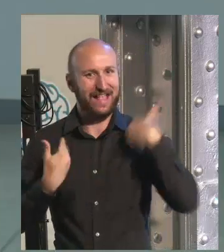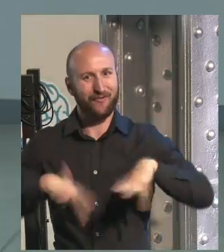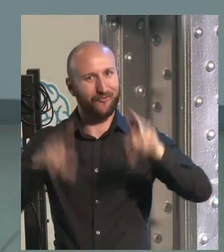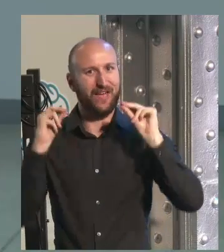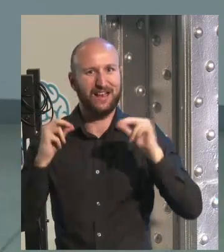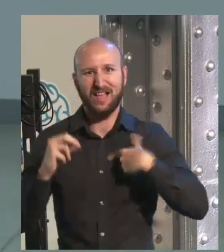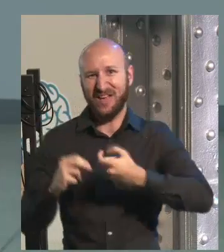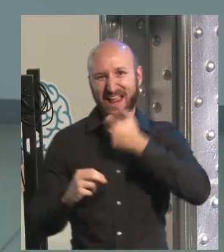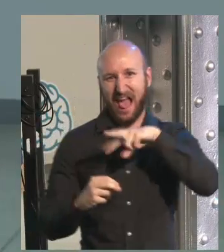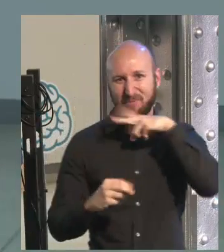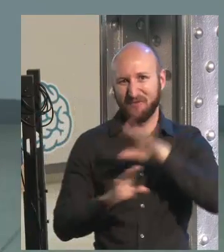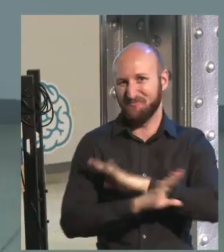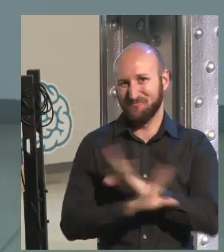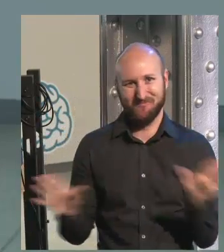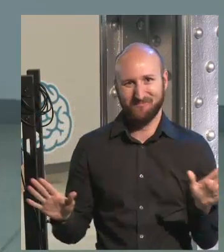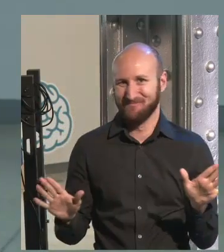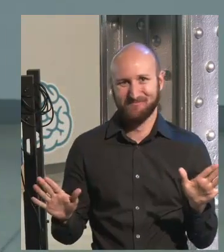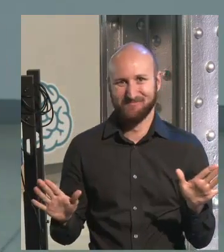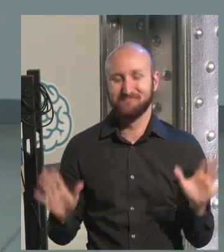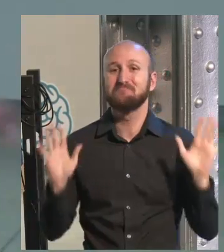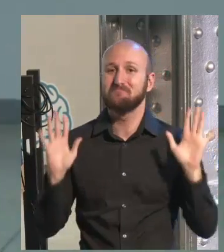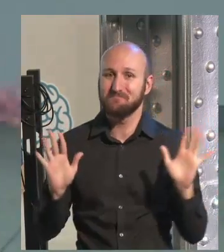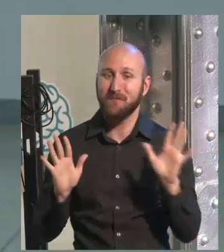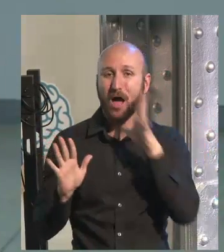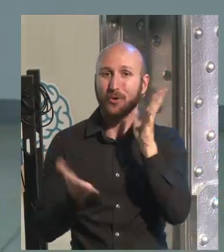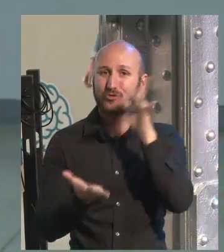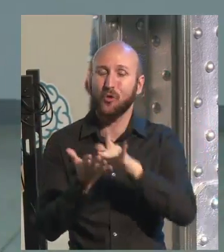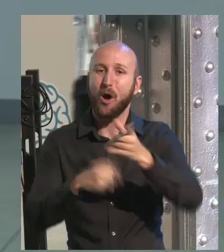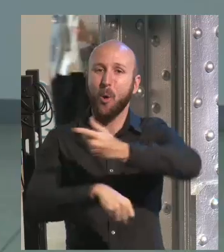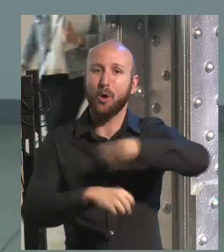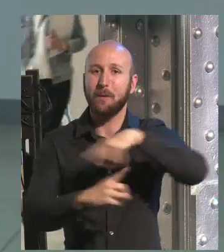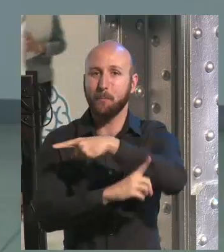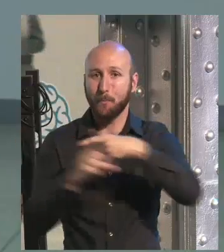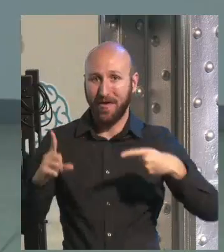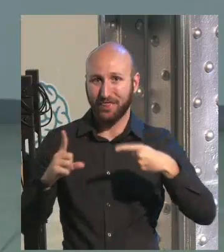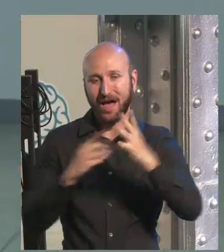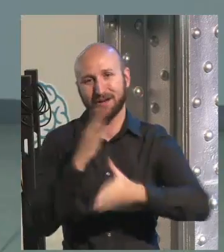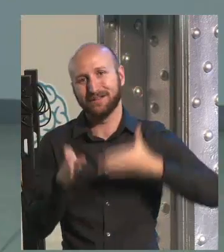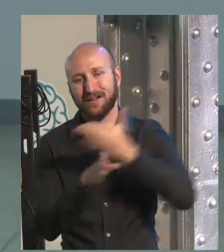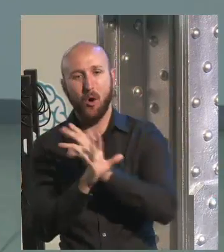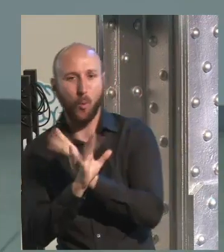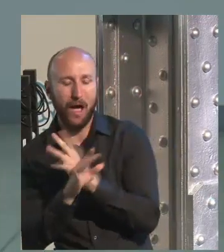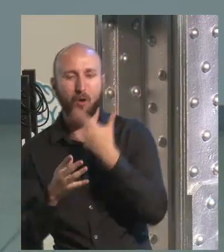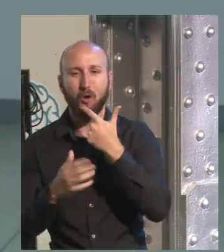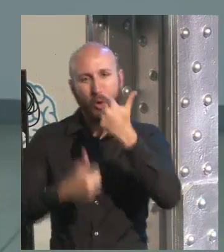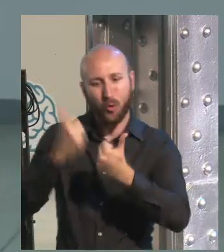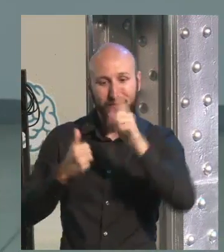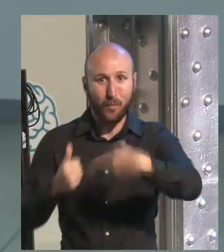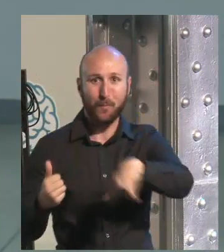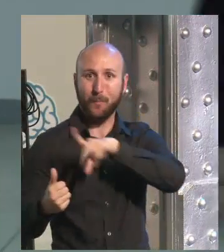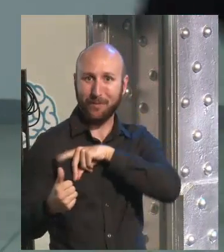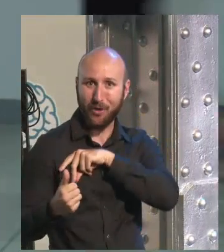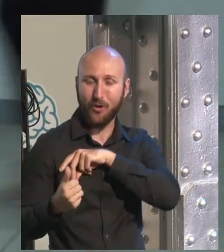the end of this morning session and we have an hour and a half to share with you the